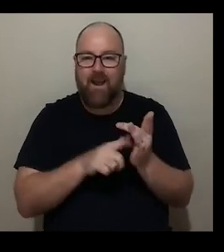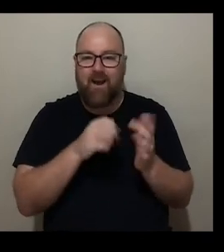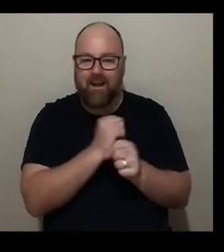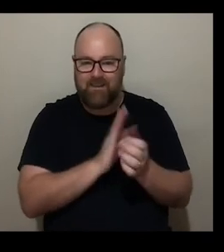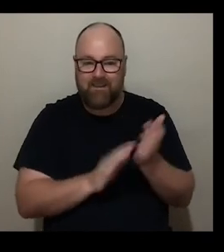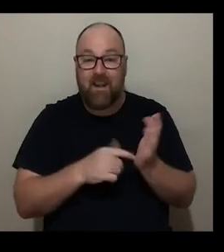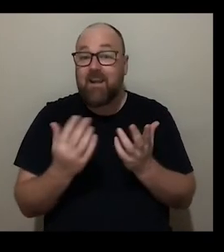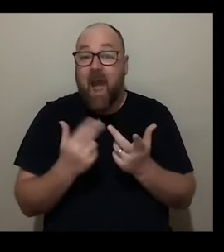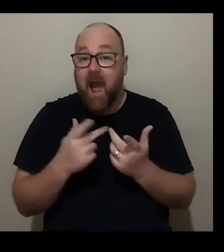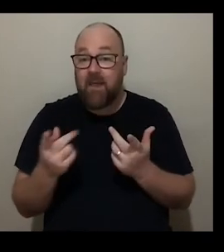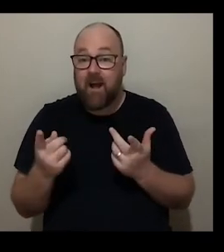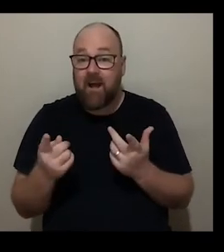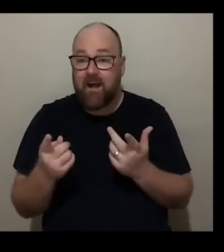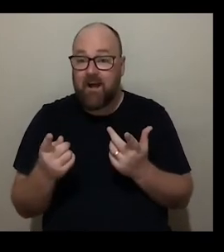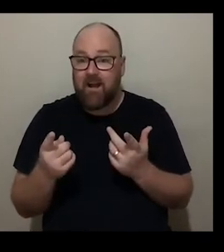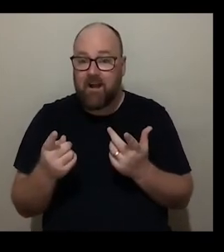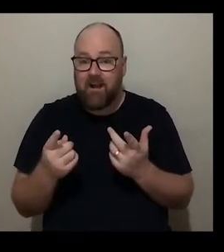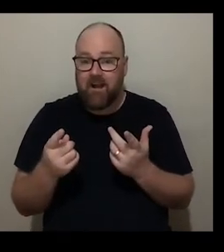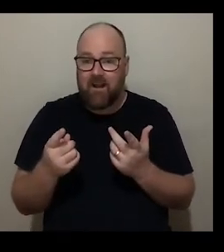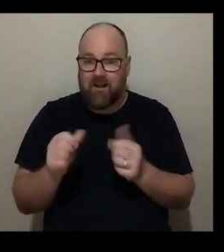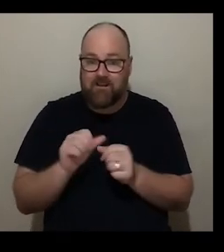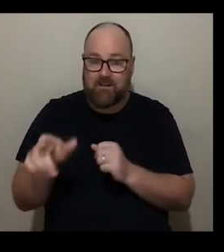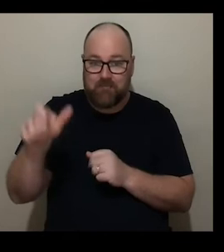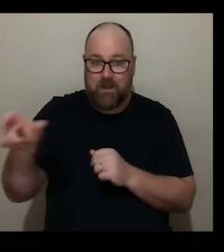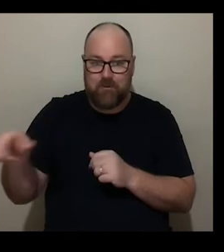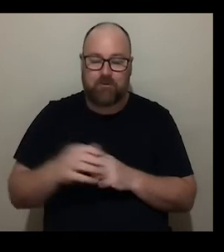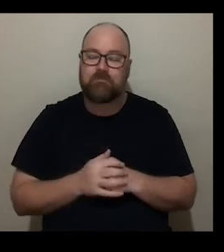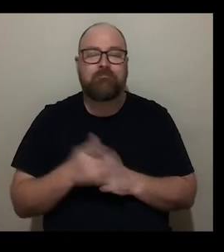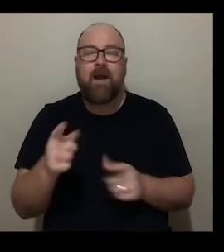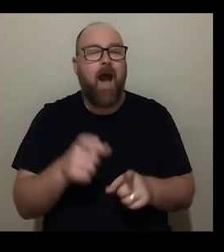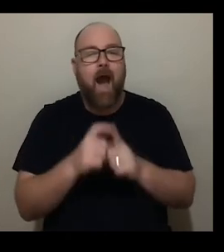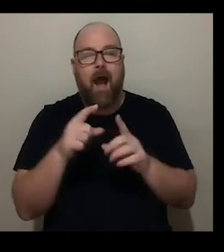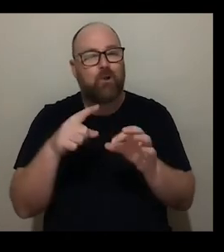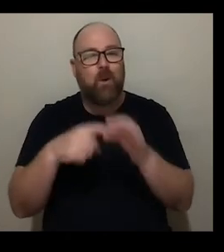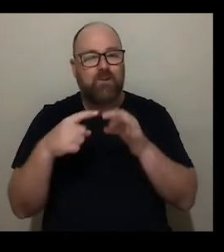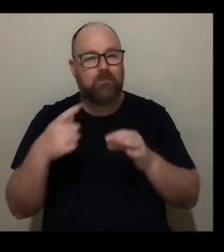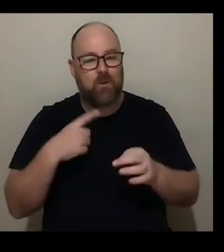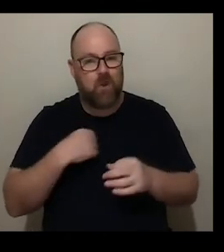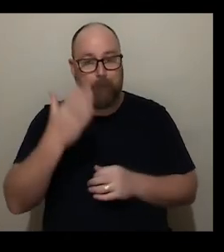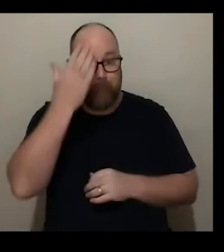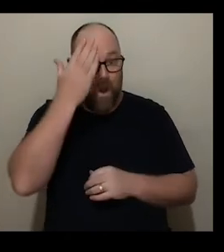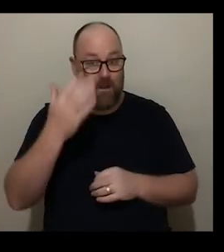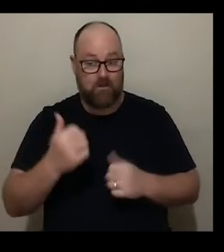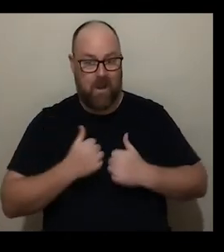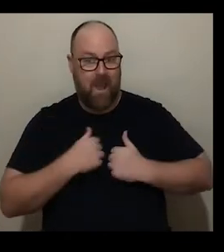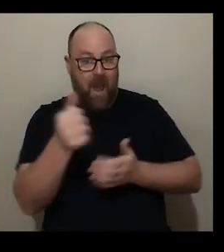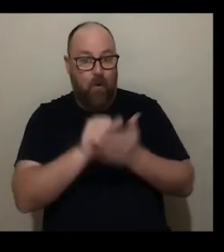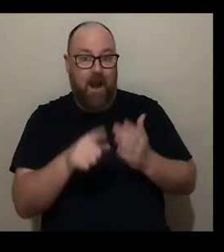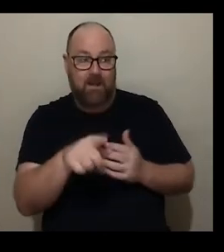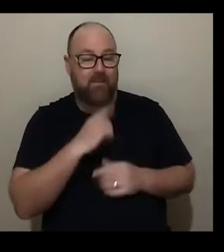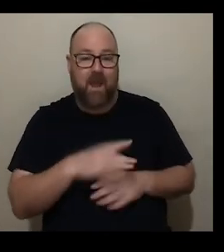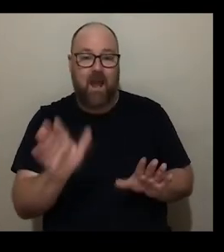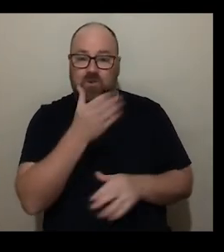for this is such a hard question because i'm a hundred percent biased i think the artists we work with are just